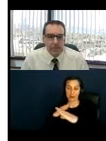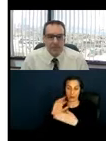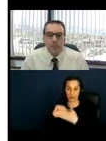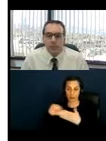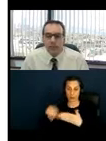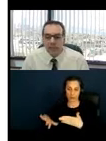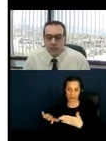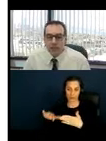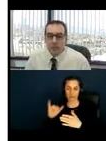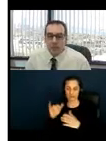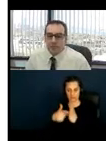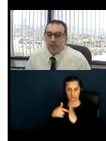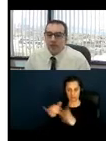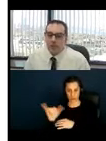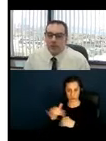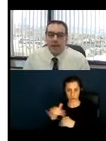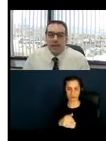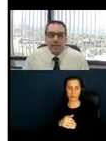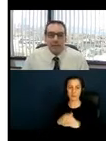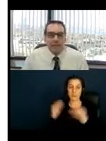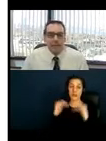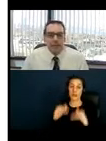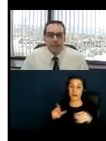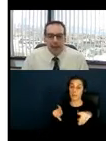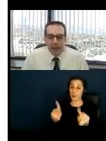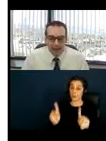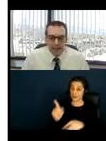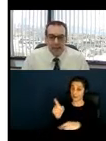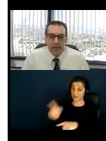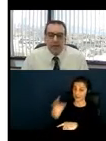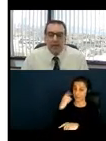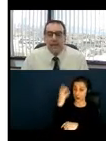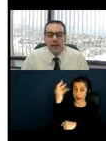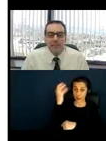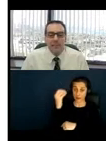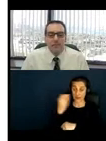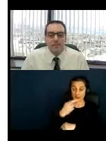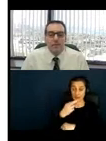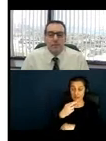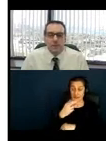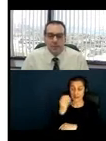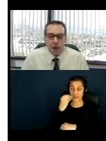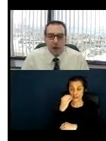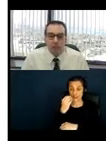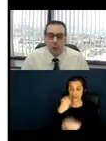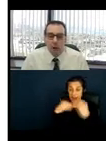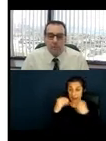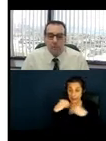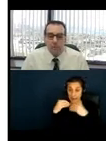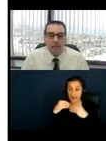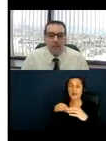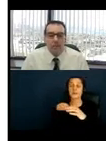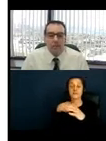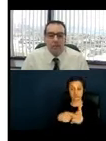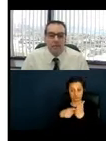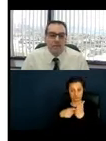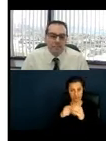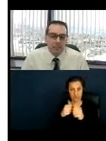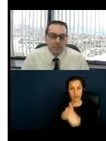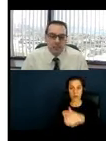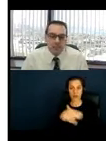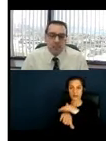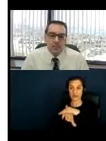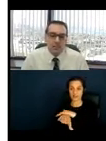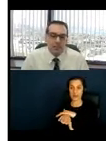As a community issues permits for outdoor dining, access responsibilities are required, most likely with the